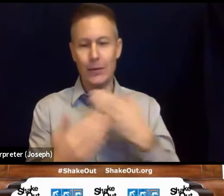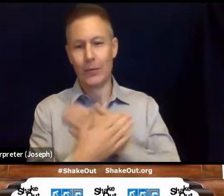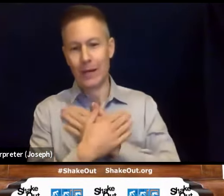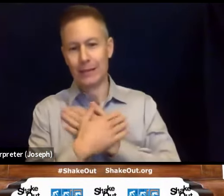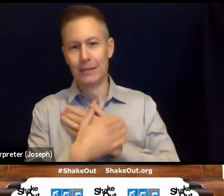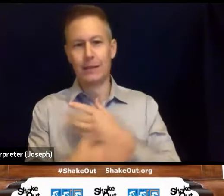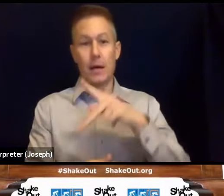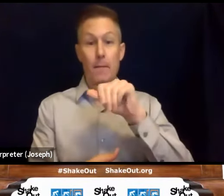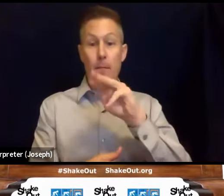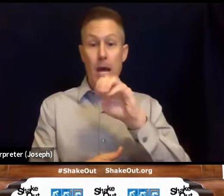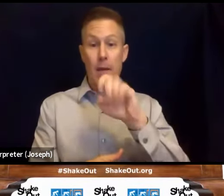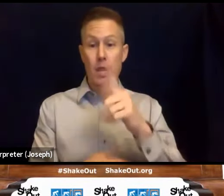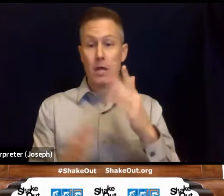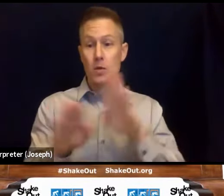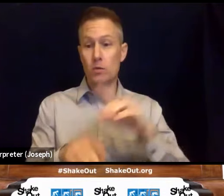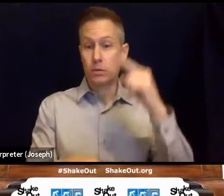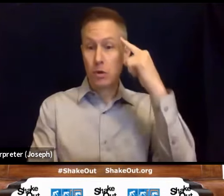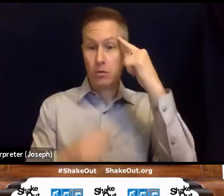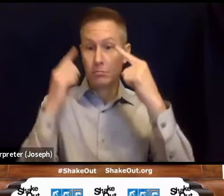Closing thoughts.